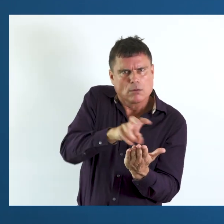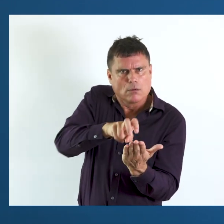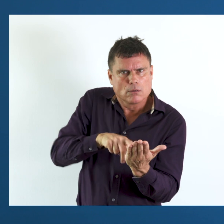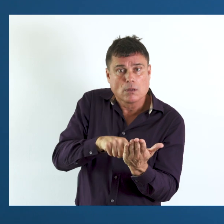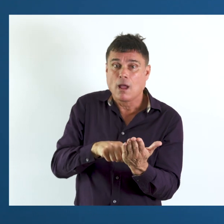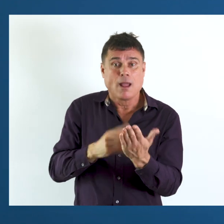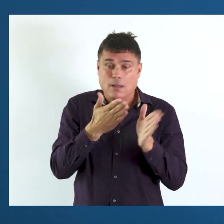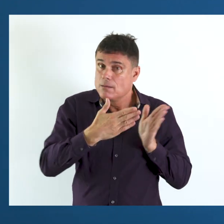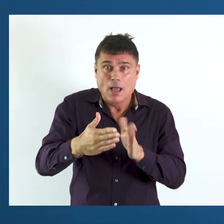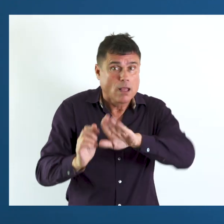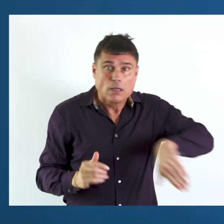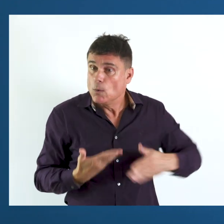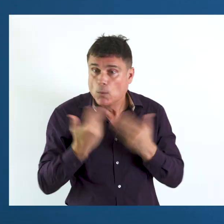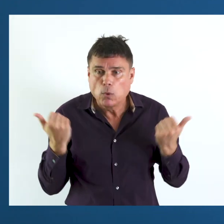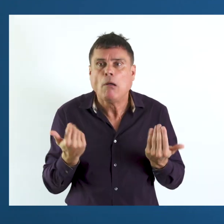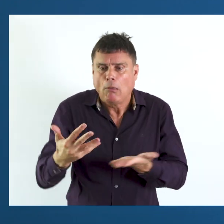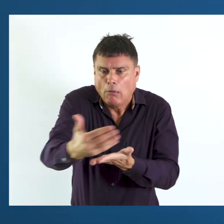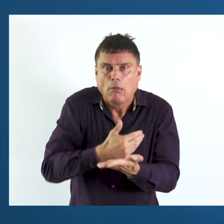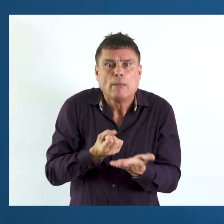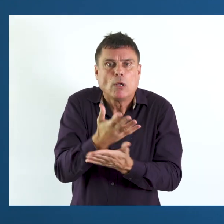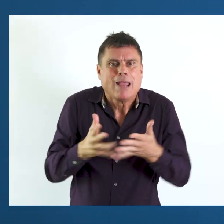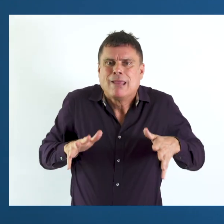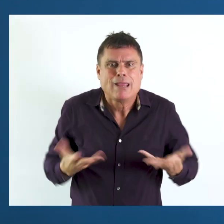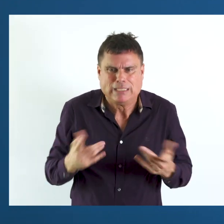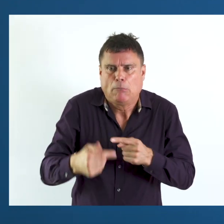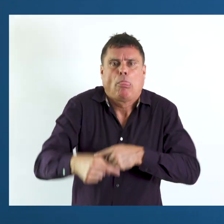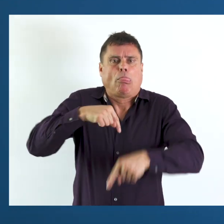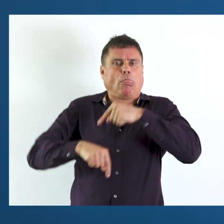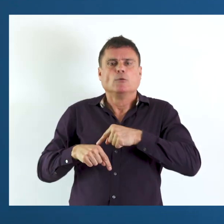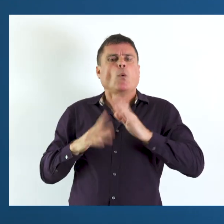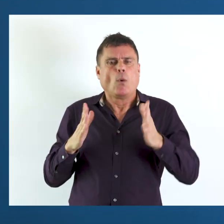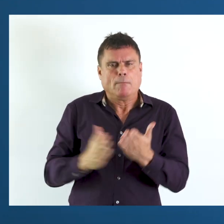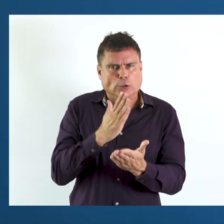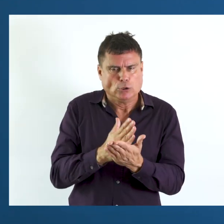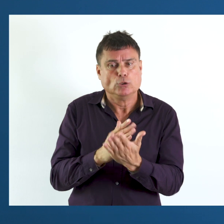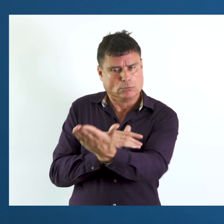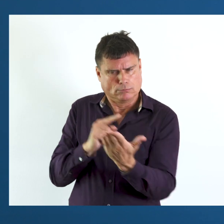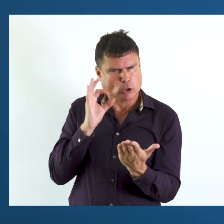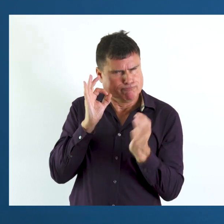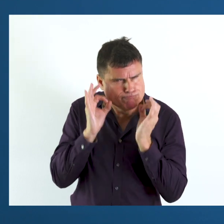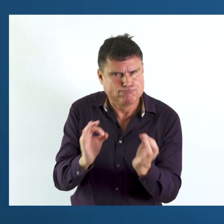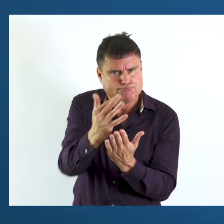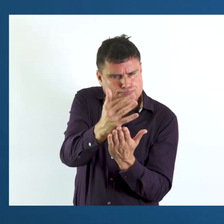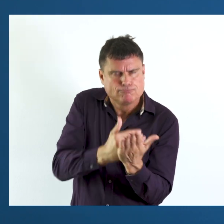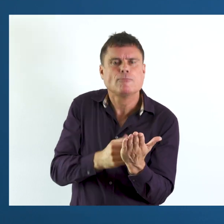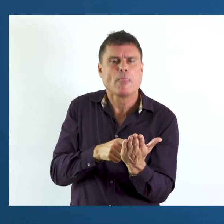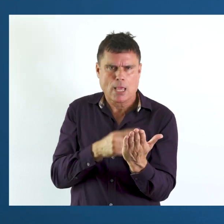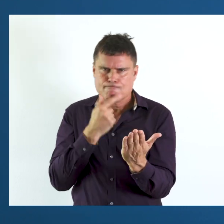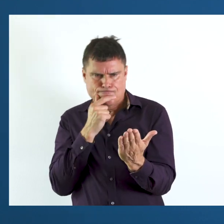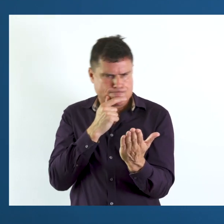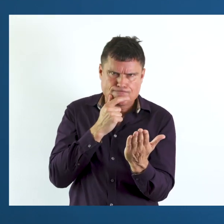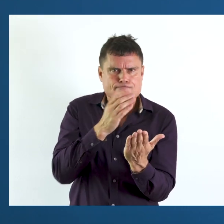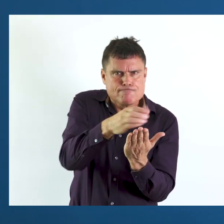what data need to be collected. Without the plan, you won't know what to collect. So it seems a little